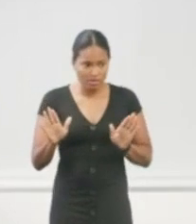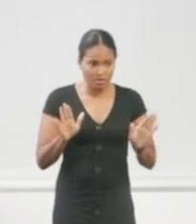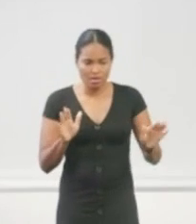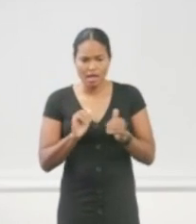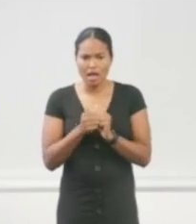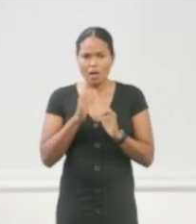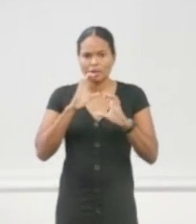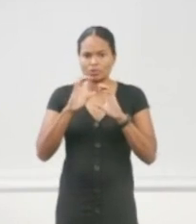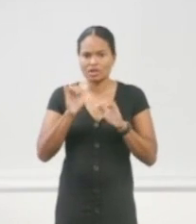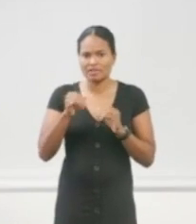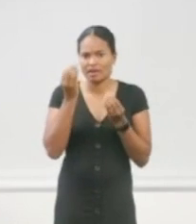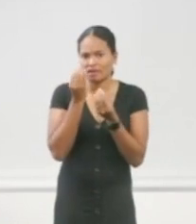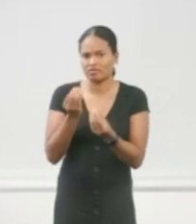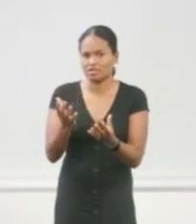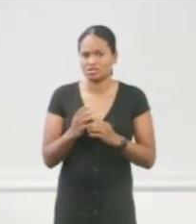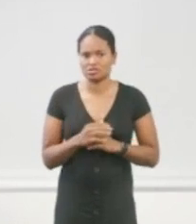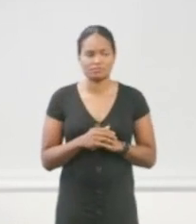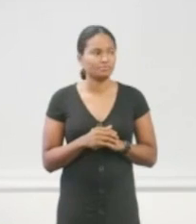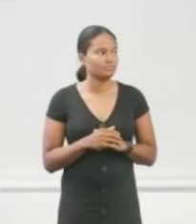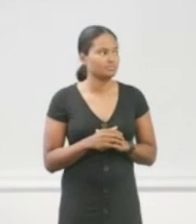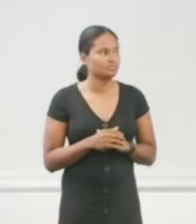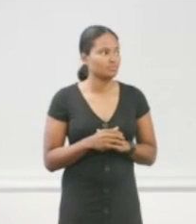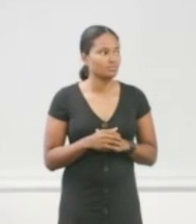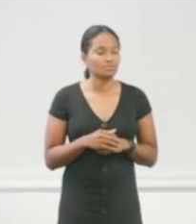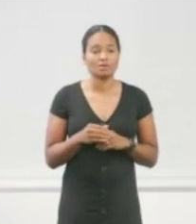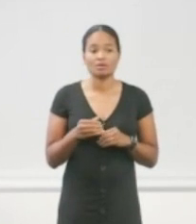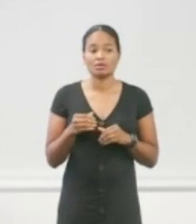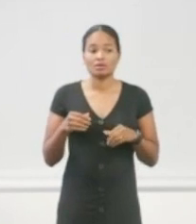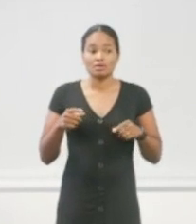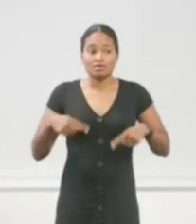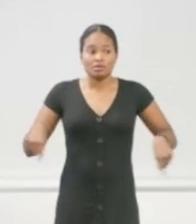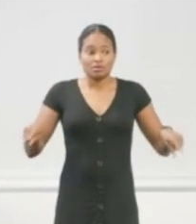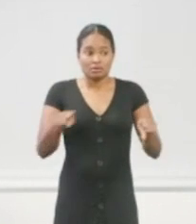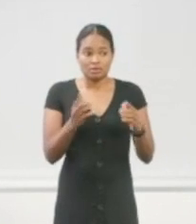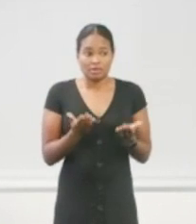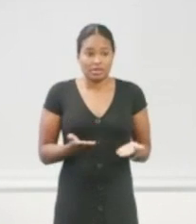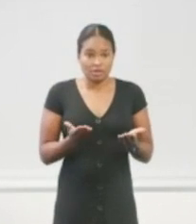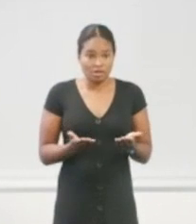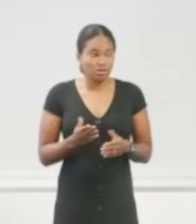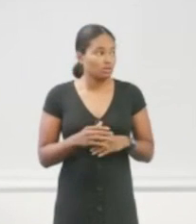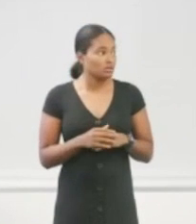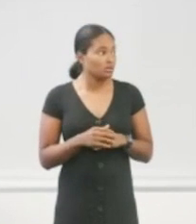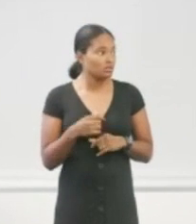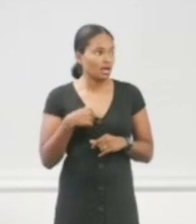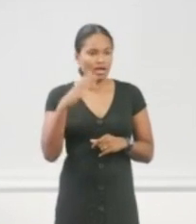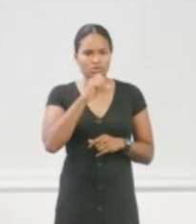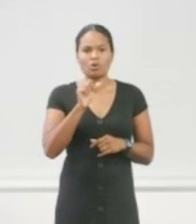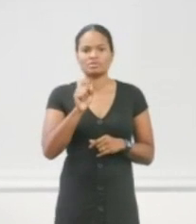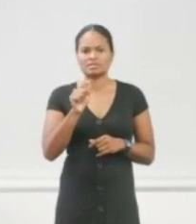communicate that? So, everybody in this room, my guess is, where'd Stan go?